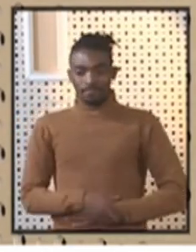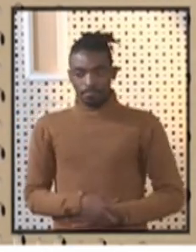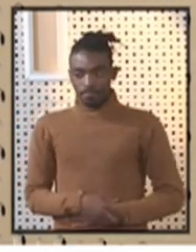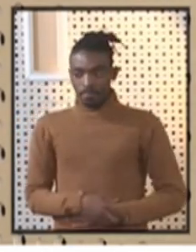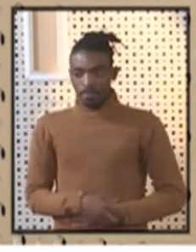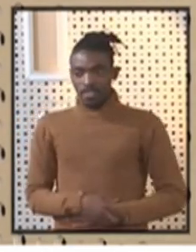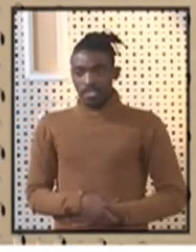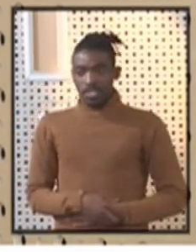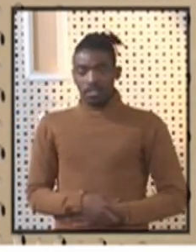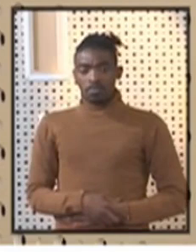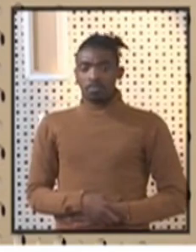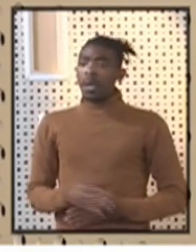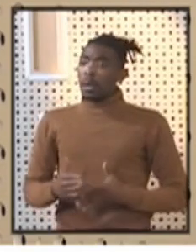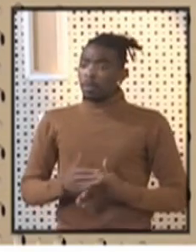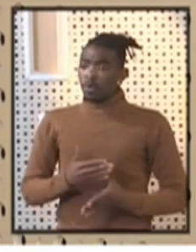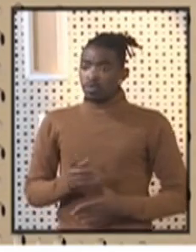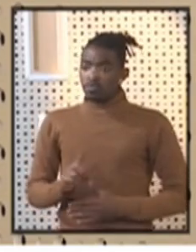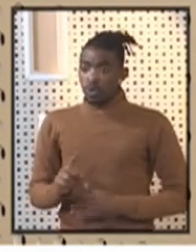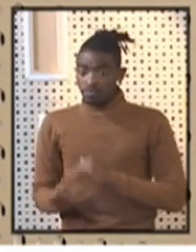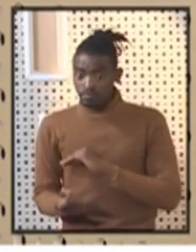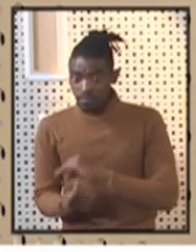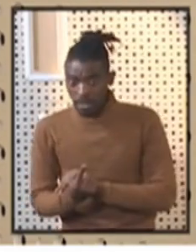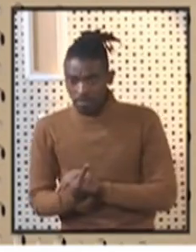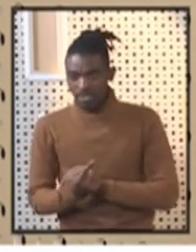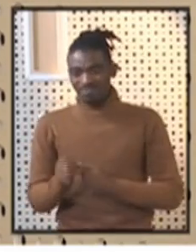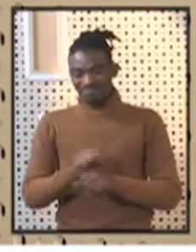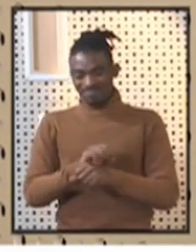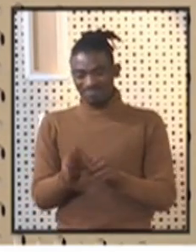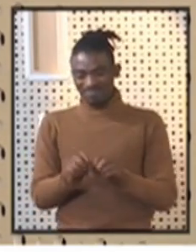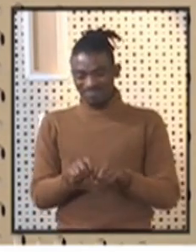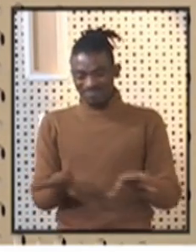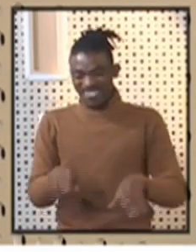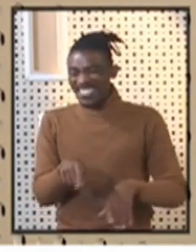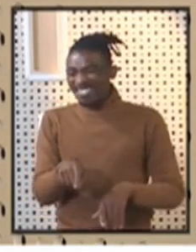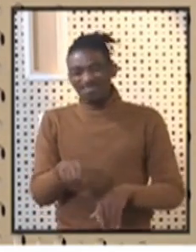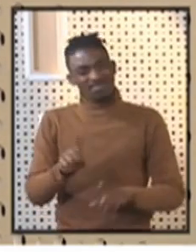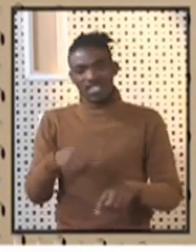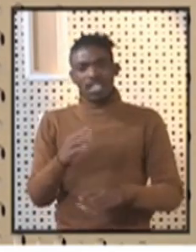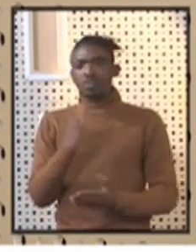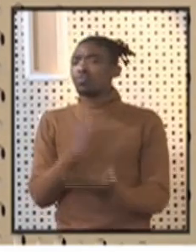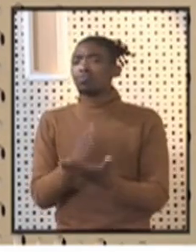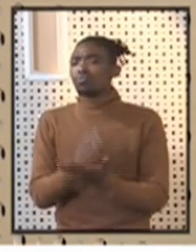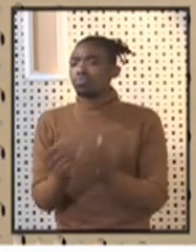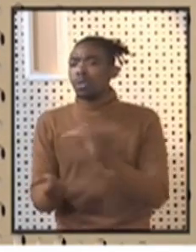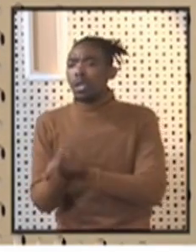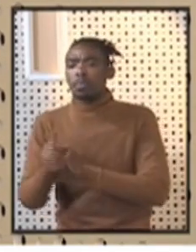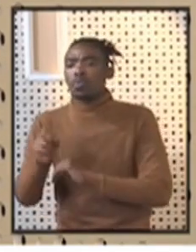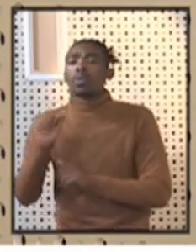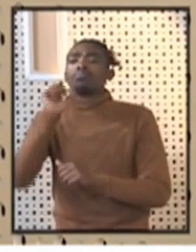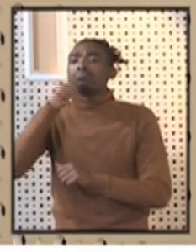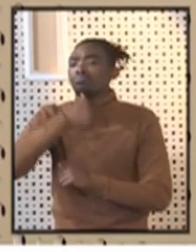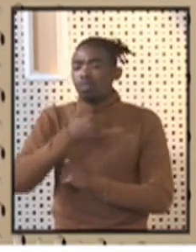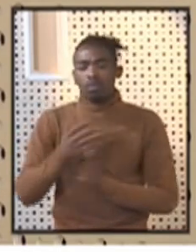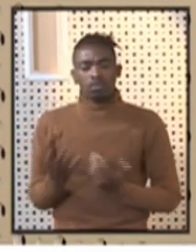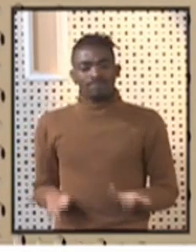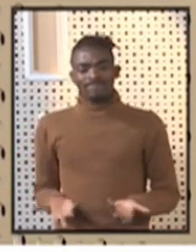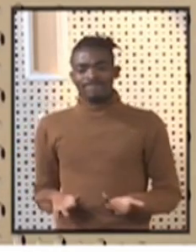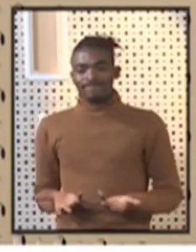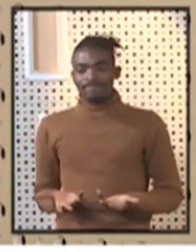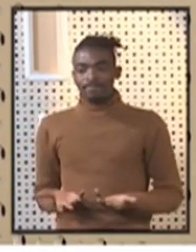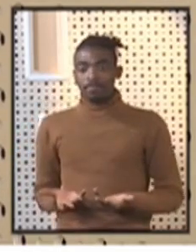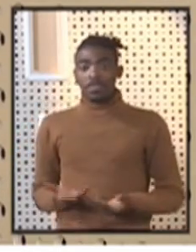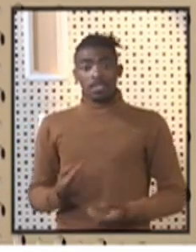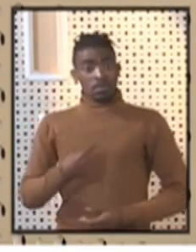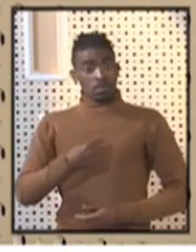precisely because, as I said earlier on, the pandemic is unpredictable. We can have predictions as tourism,